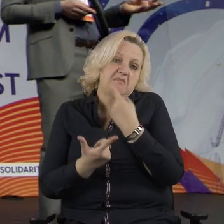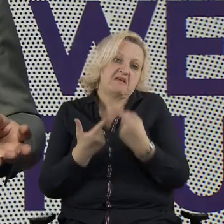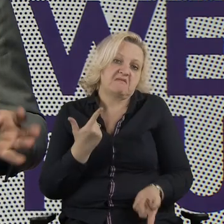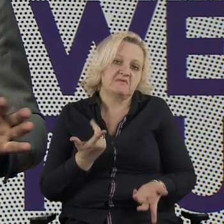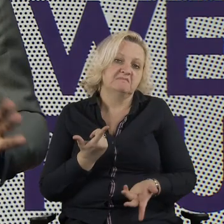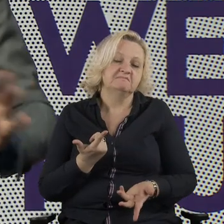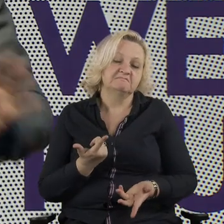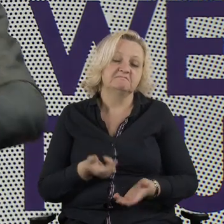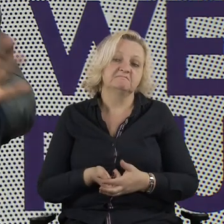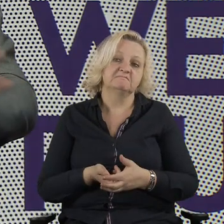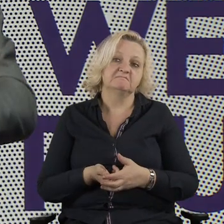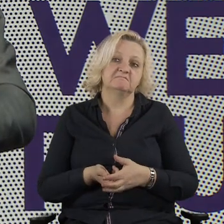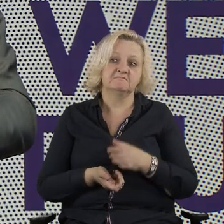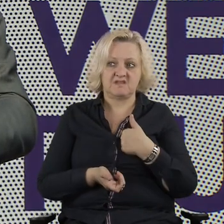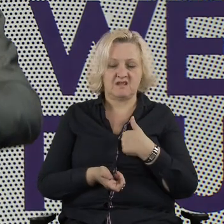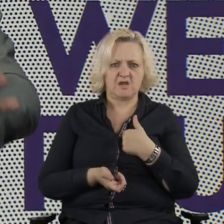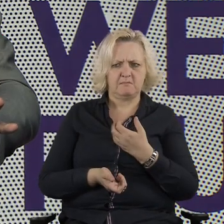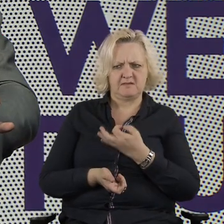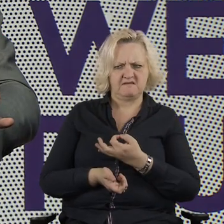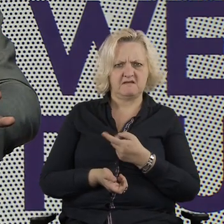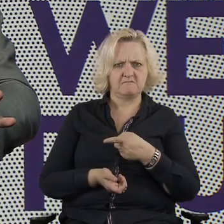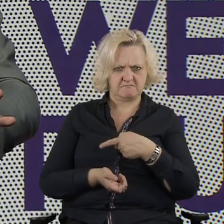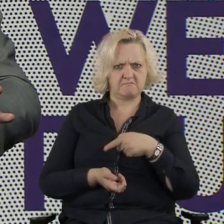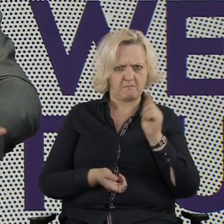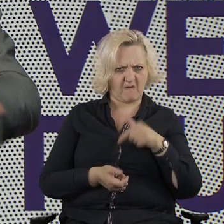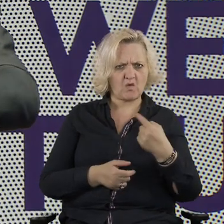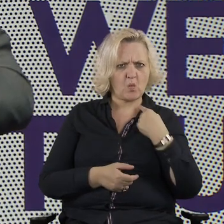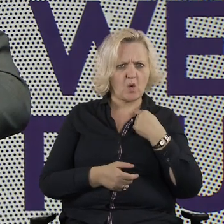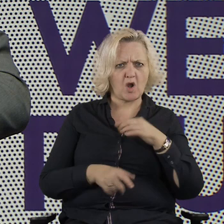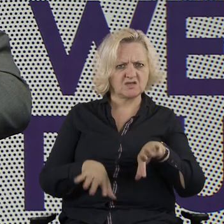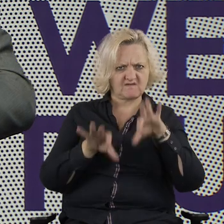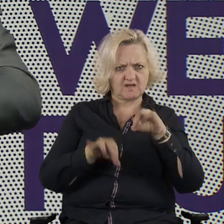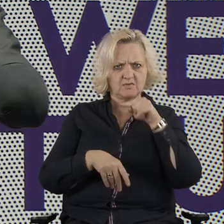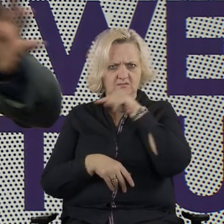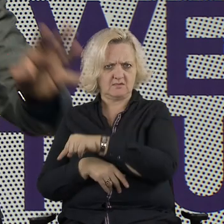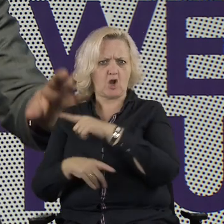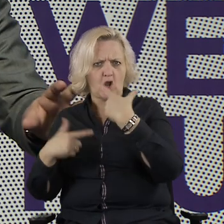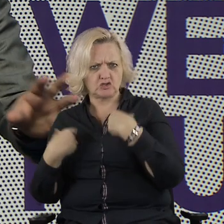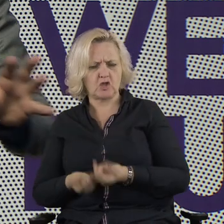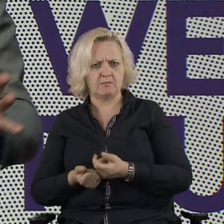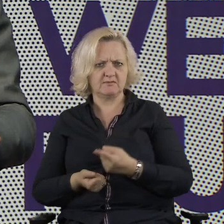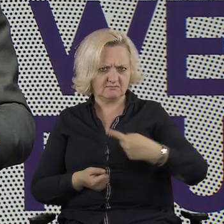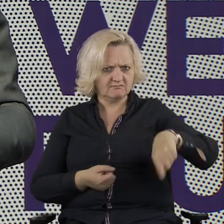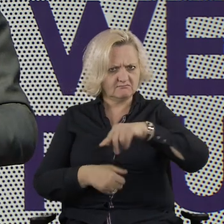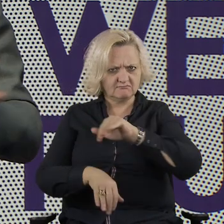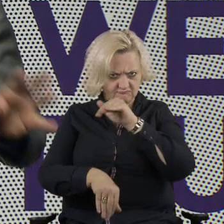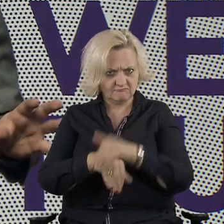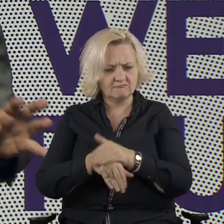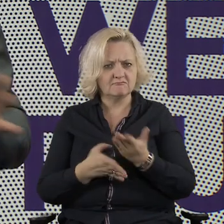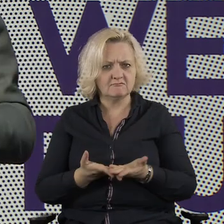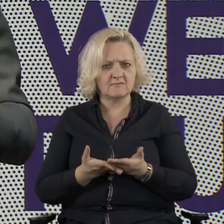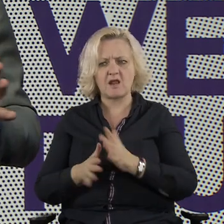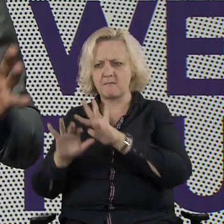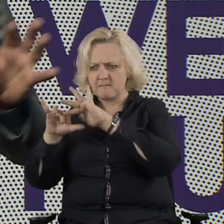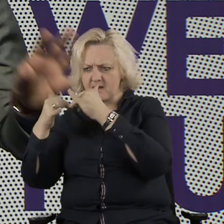into the office. So I hope you agree with me, it's okay that parliamentarians hang out with others as long as they make no